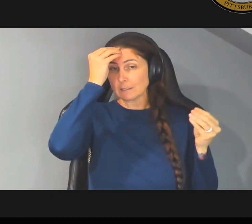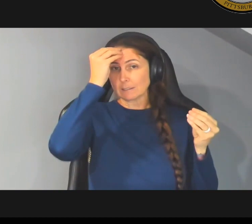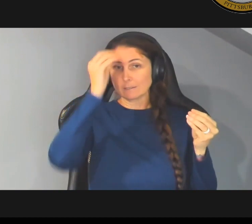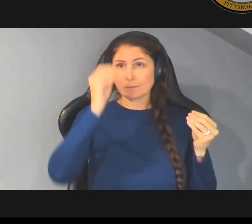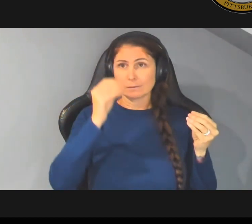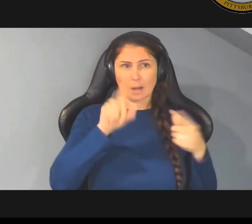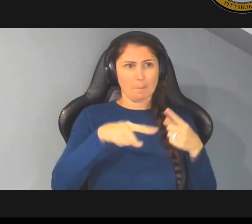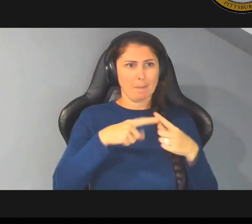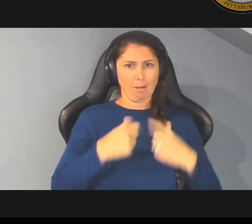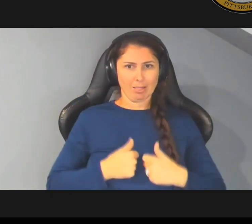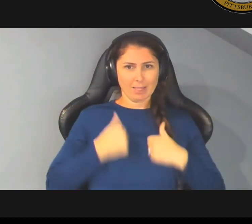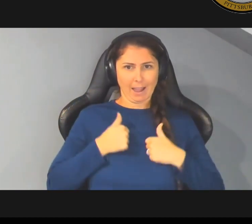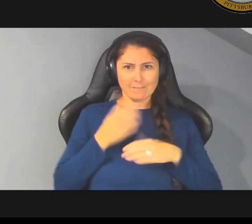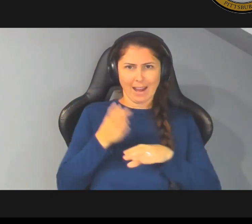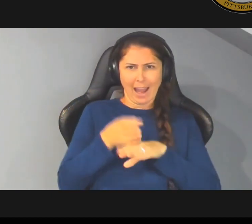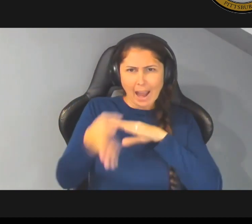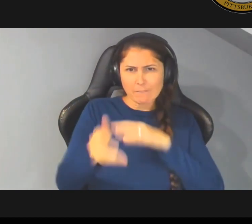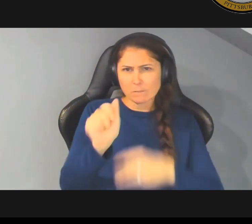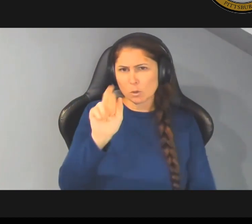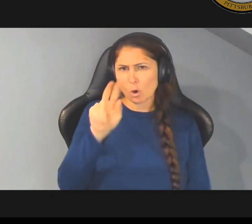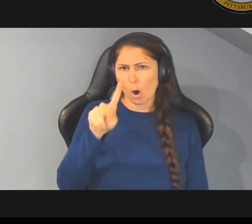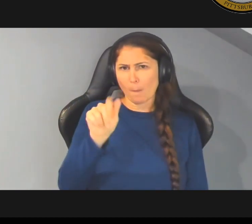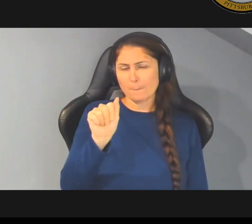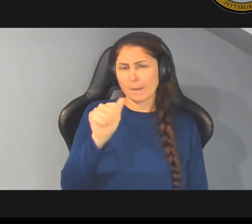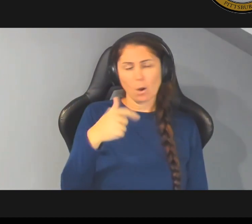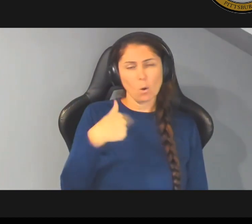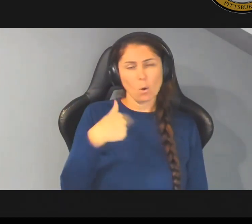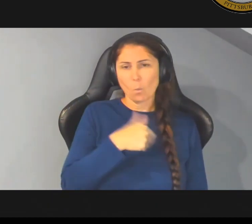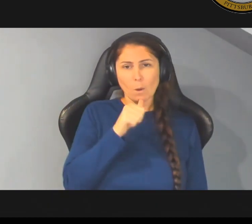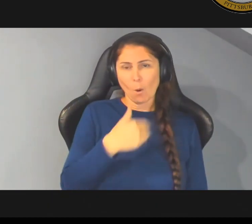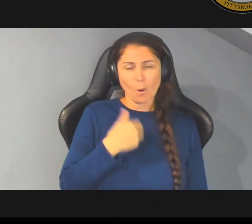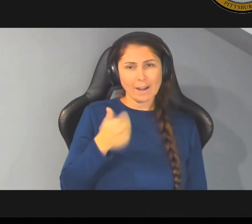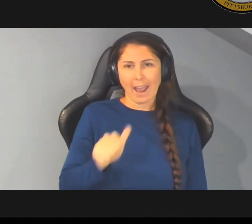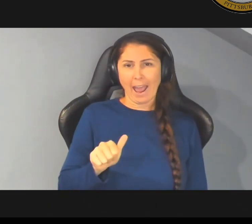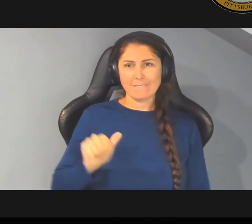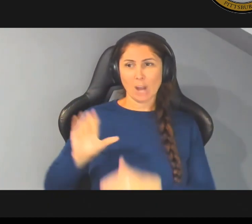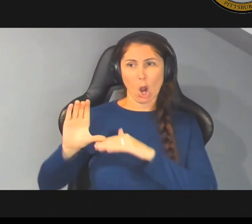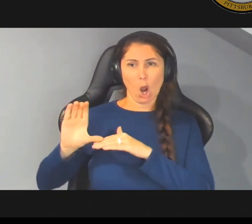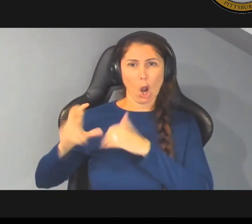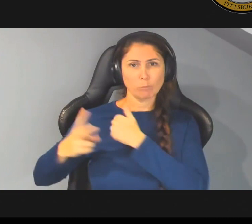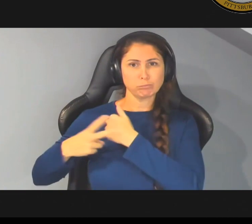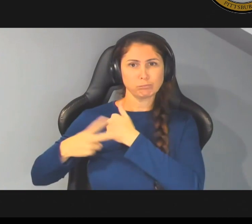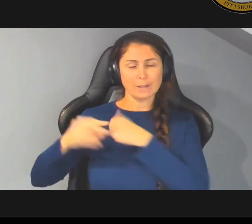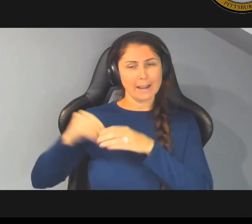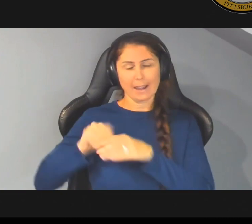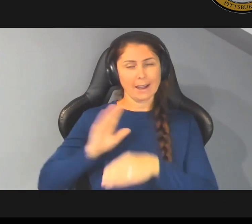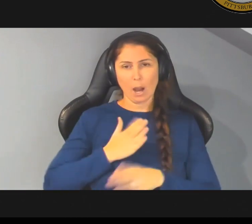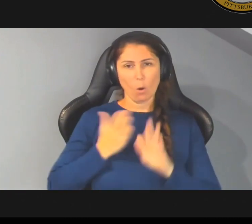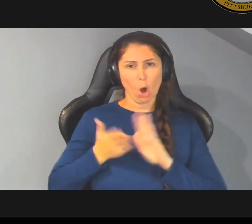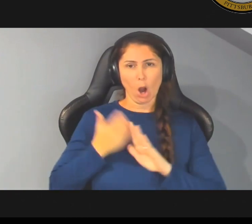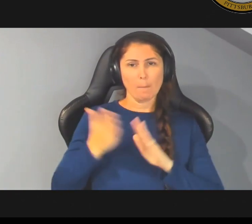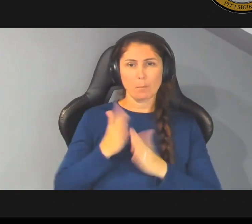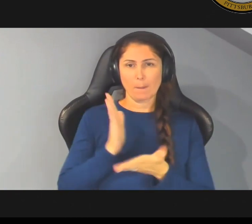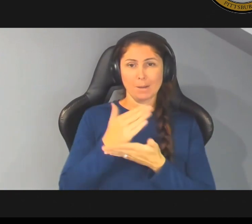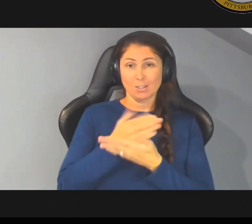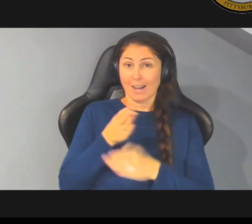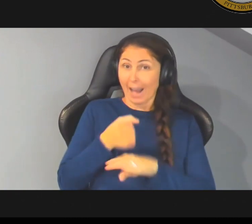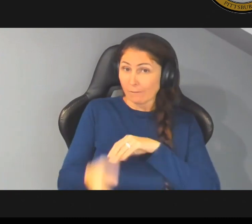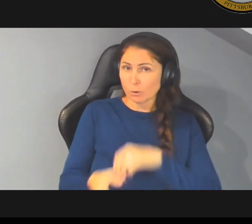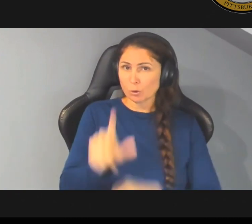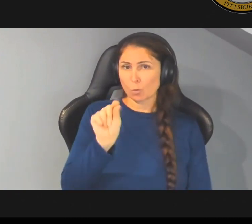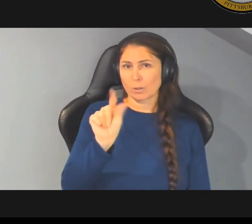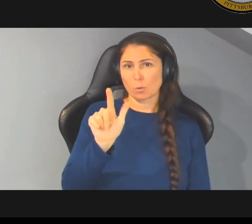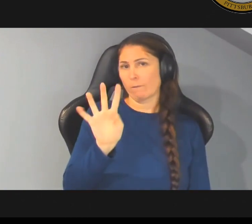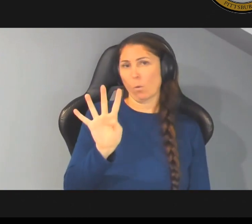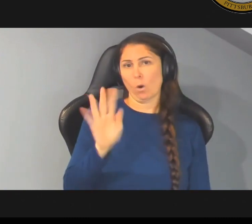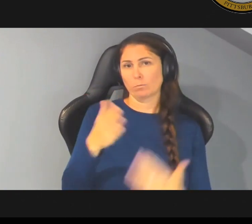after arpa we won't have any cushion in our operating budget after 2024 and